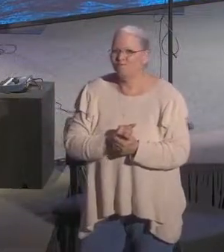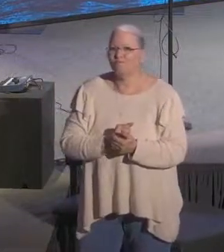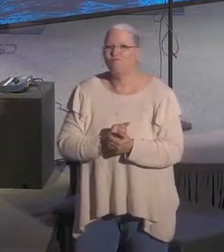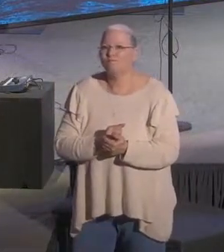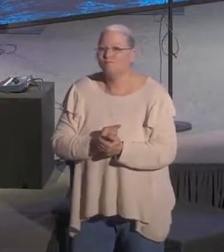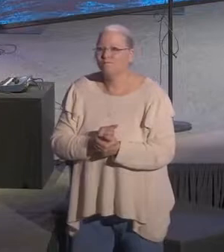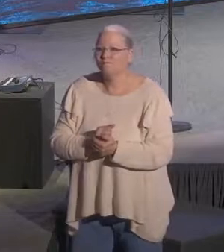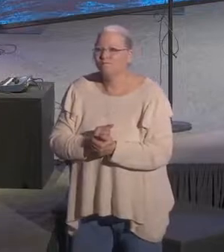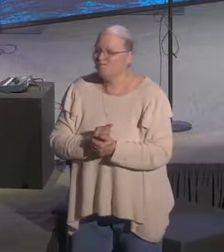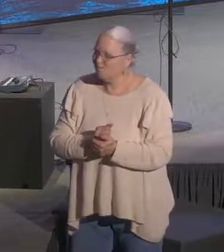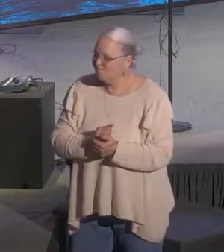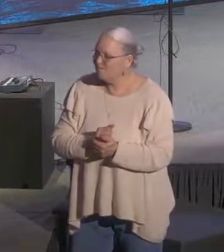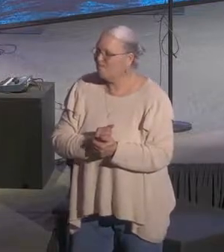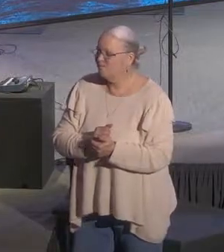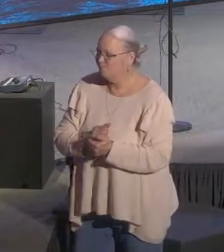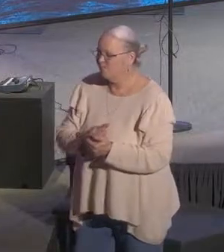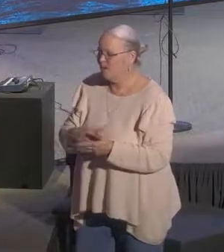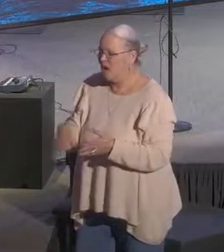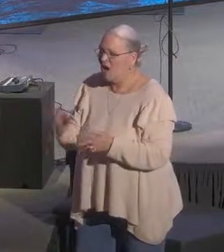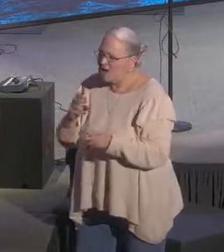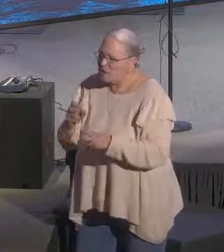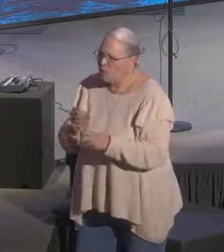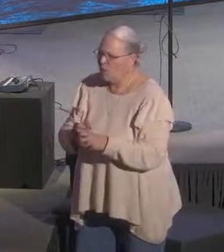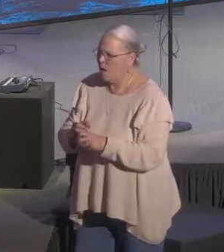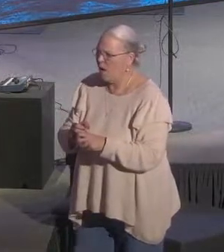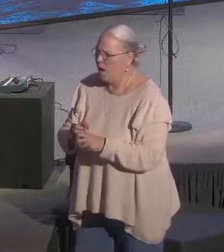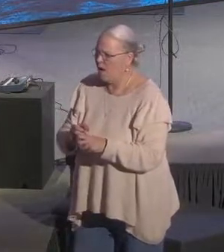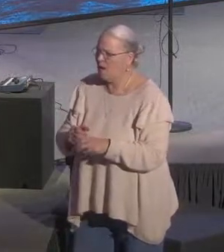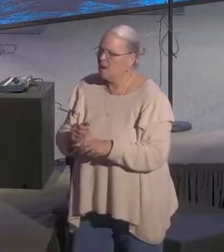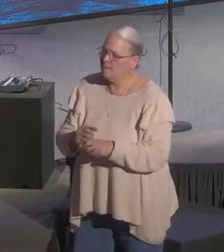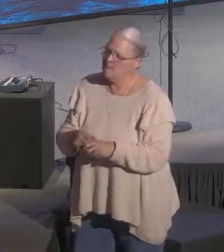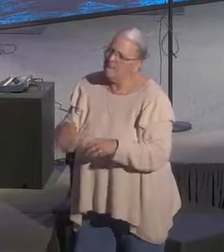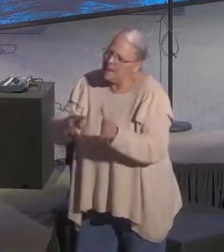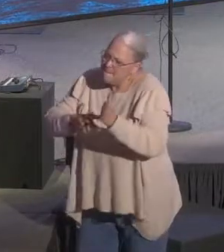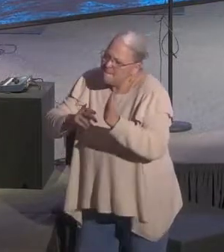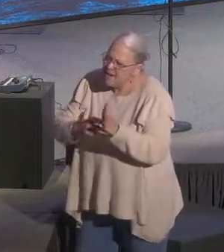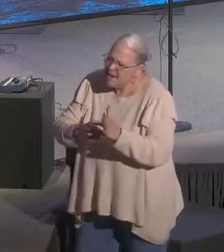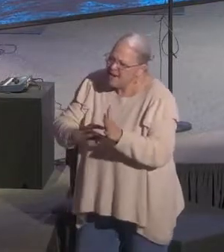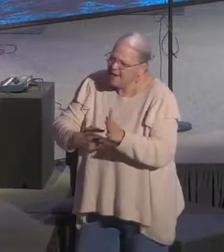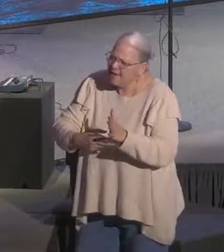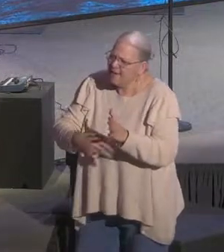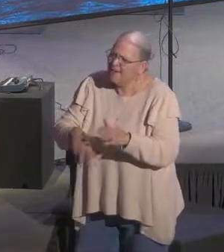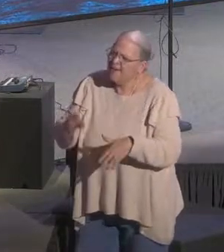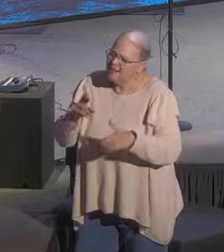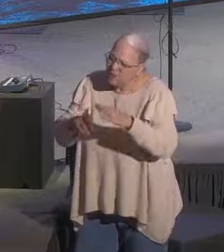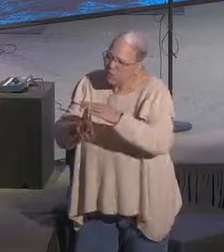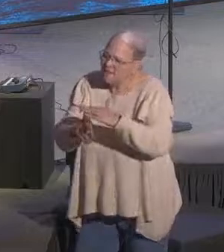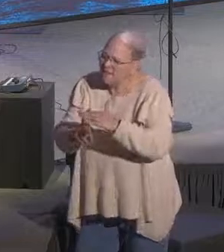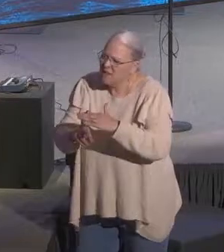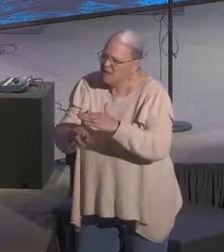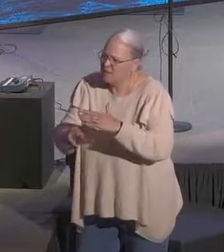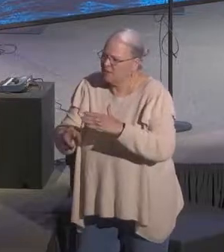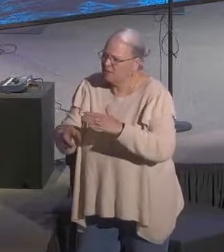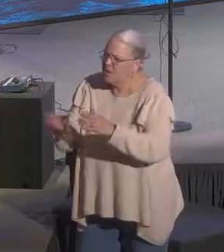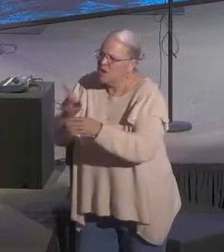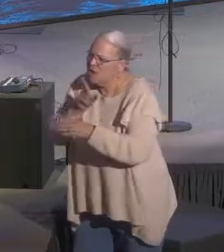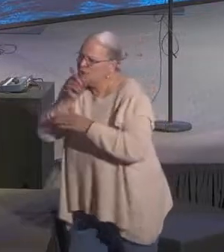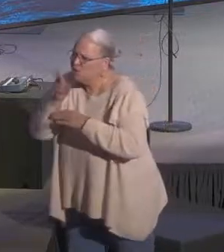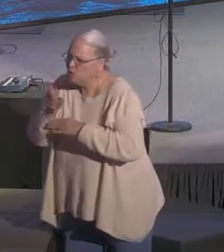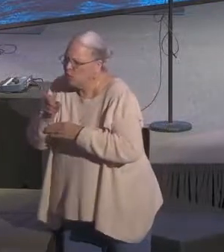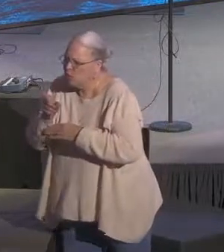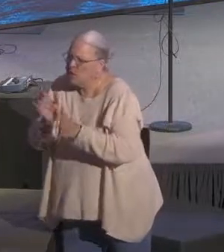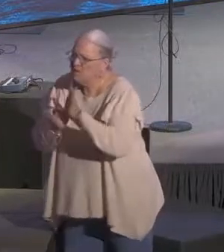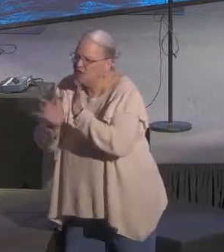And on this rock, and the rock not being Peter, but the rock being this revelation, this truth,